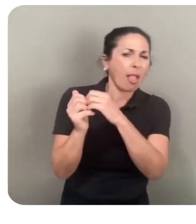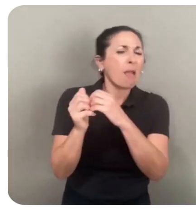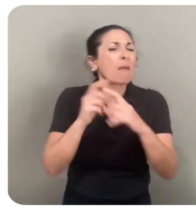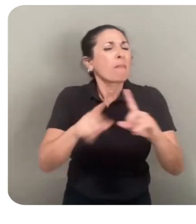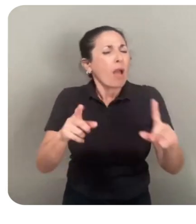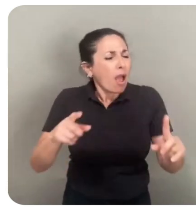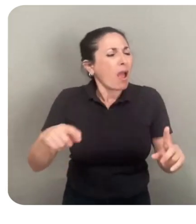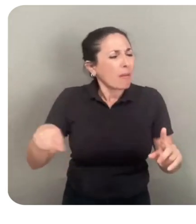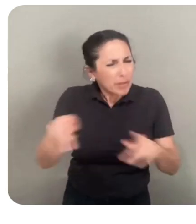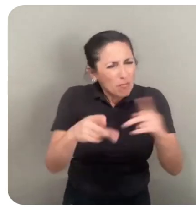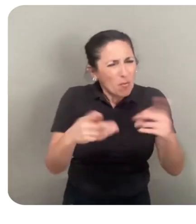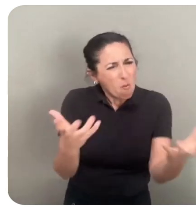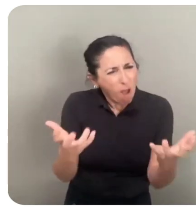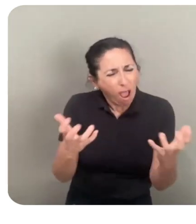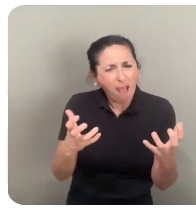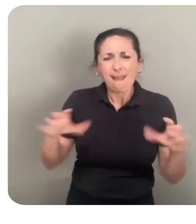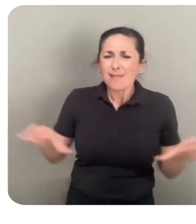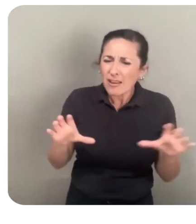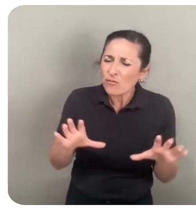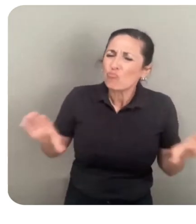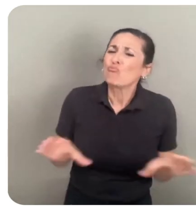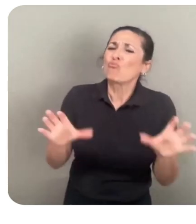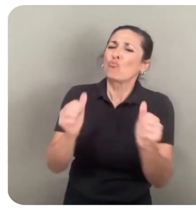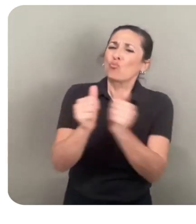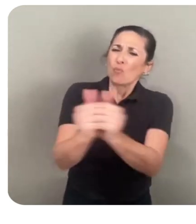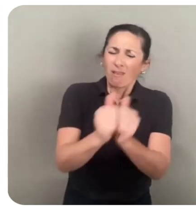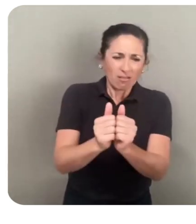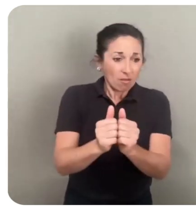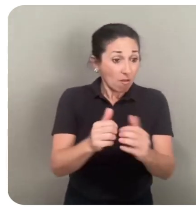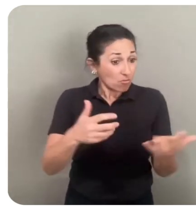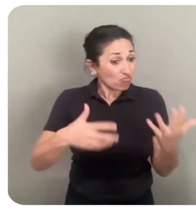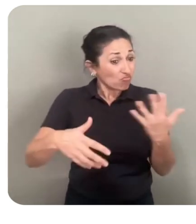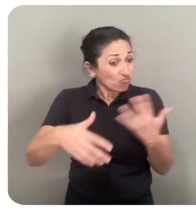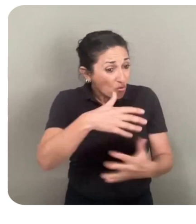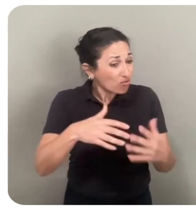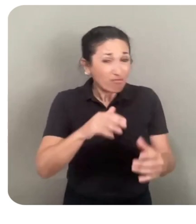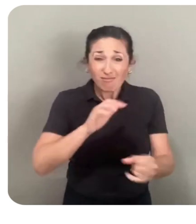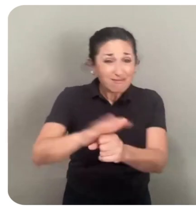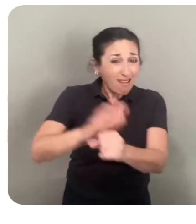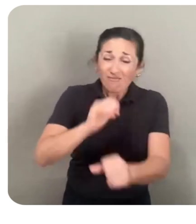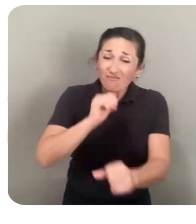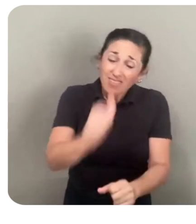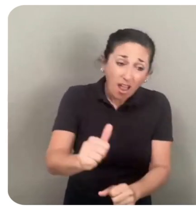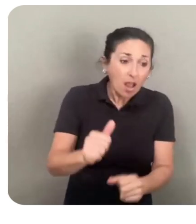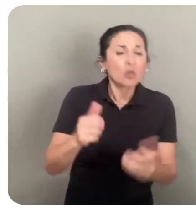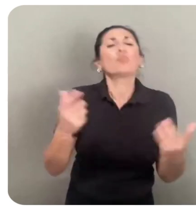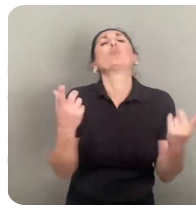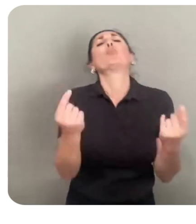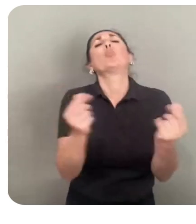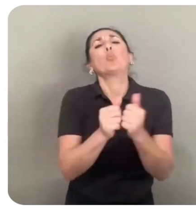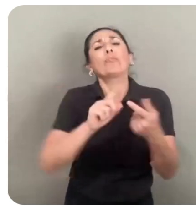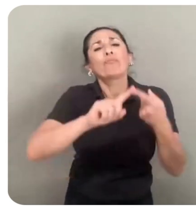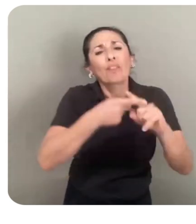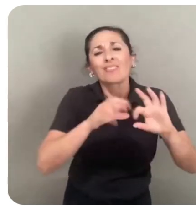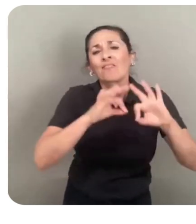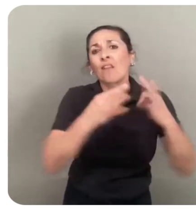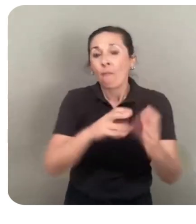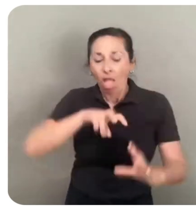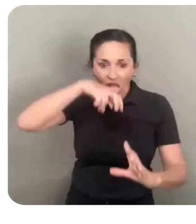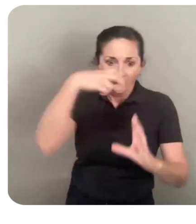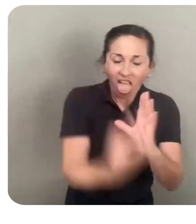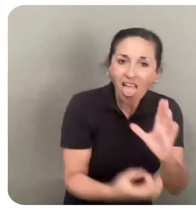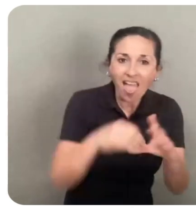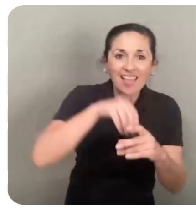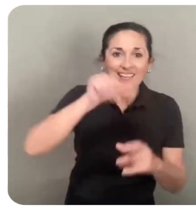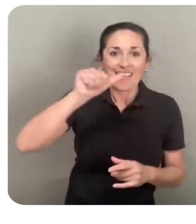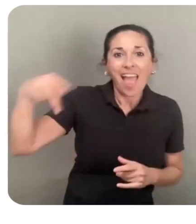activities they can do together. Social isn't enough. It's about what you do with your friends and family once you jump into an app. Spending